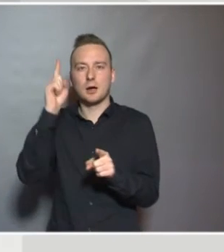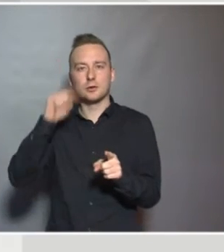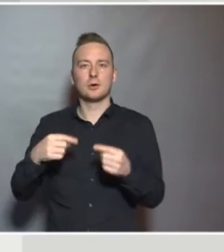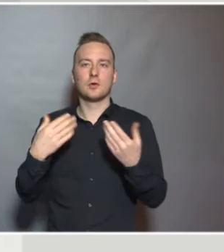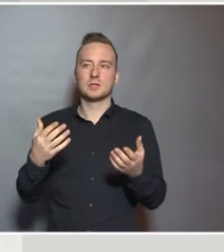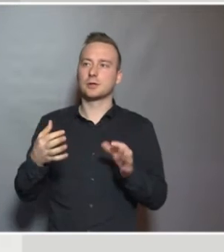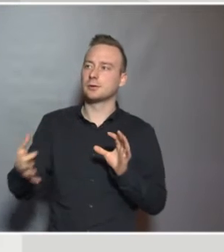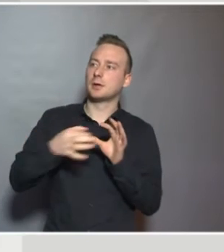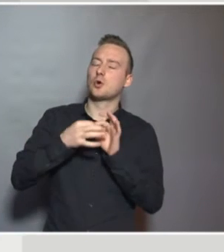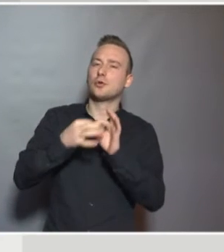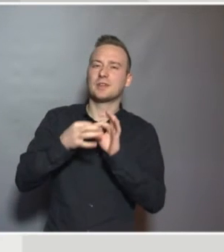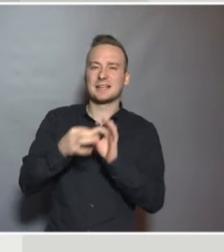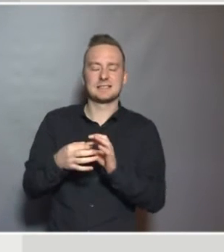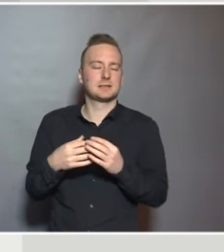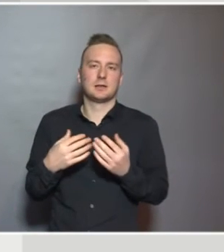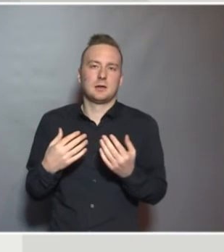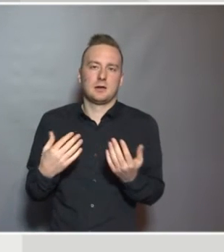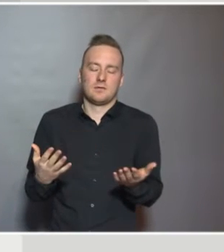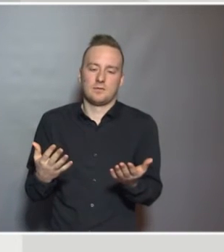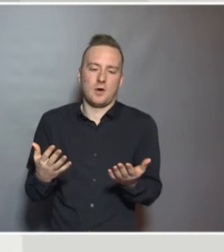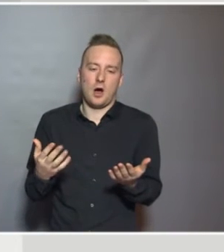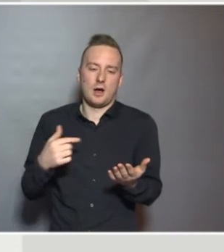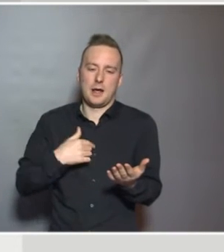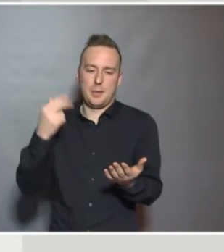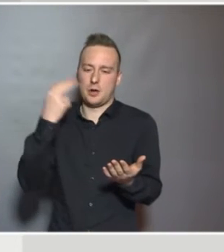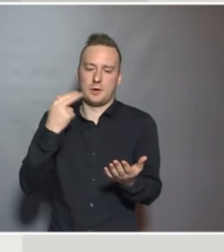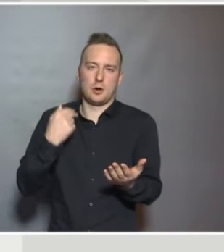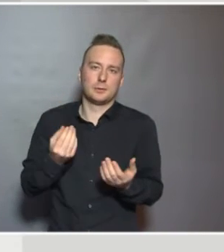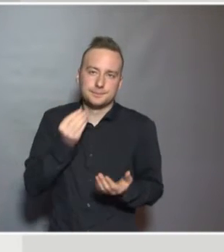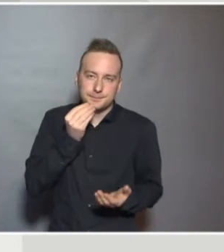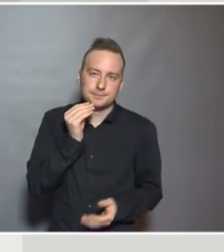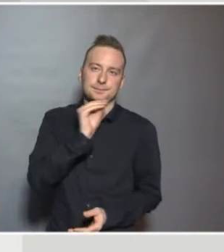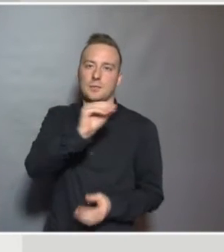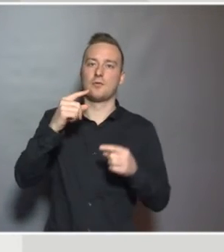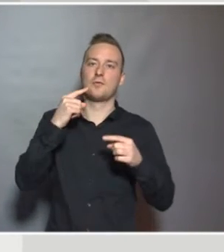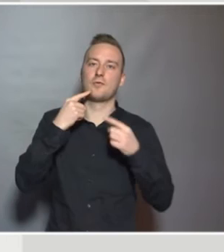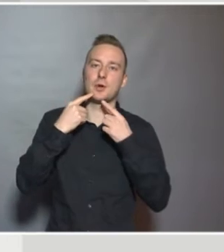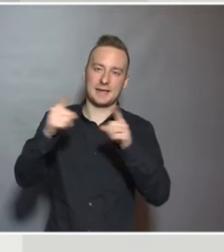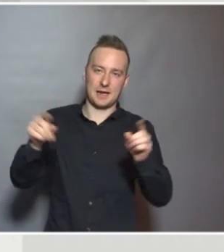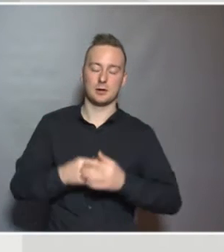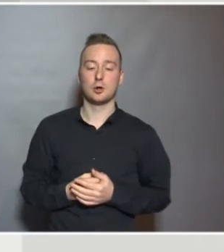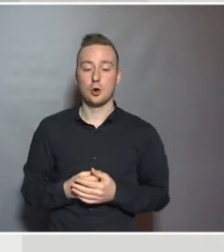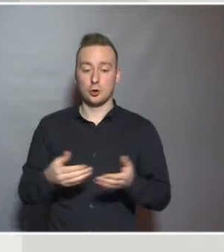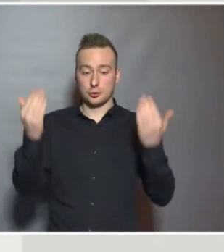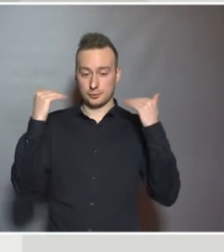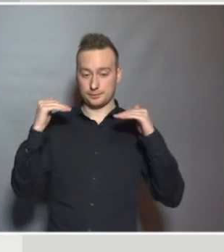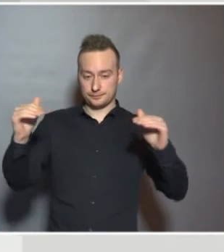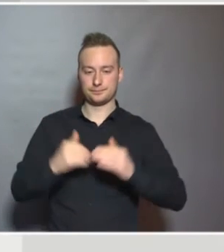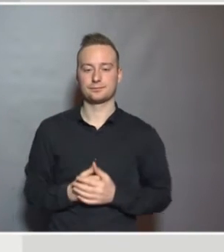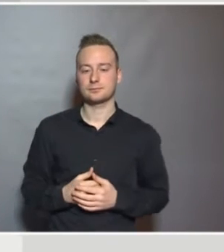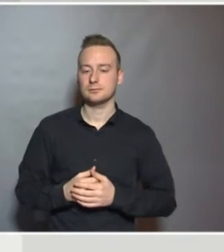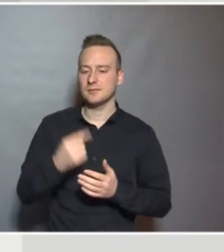as to the issues I'm trying to get across. Then I'd like to talk just briefly about the